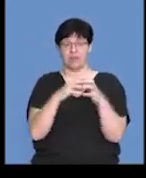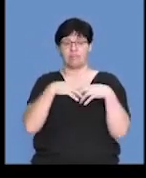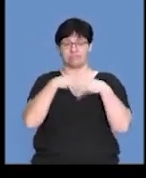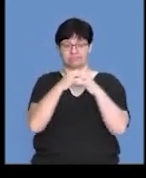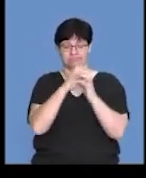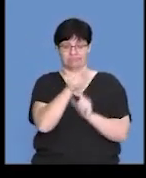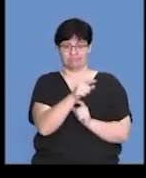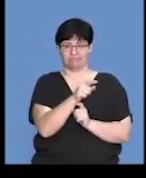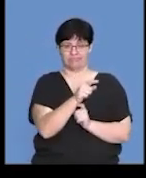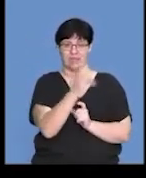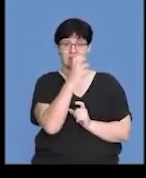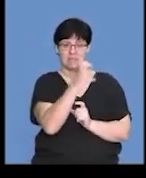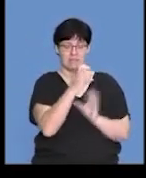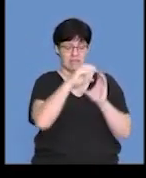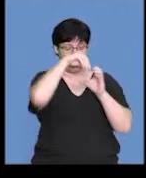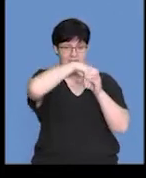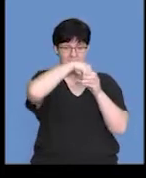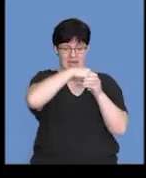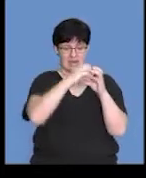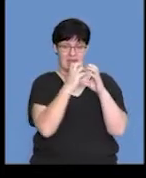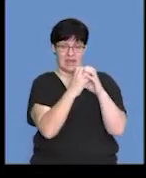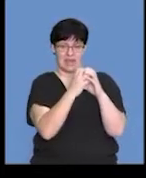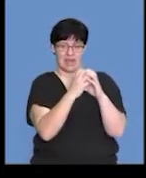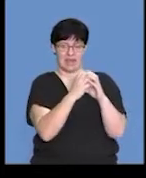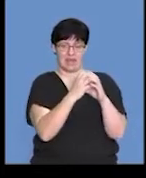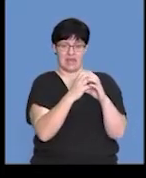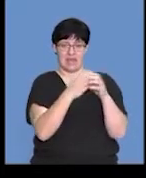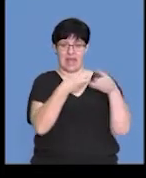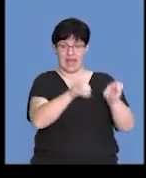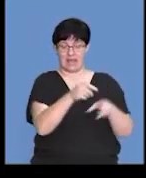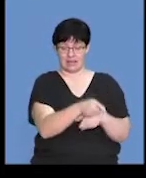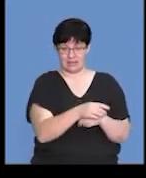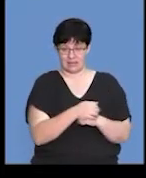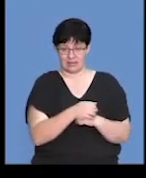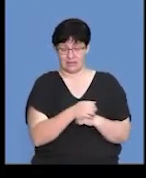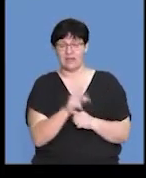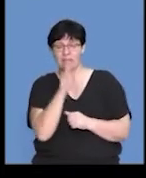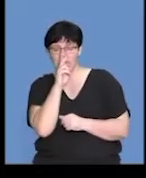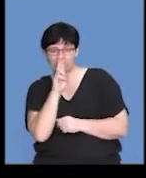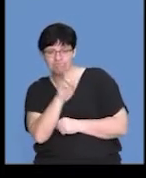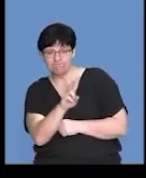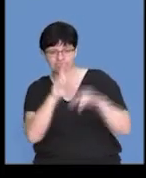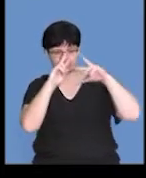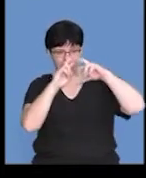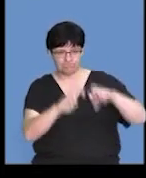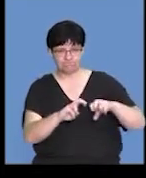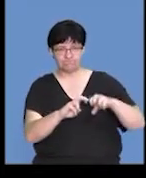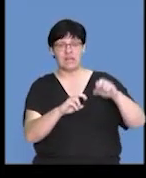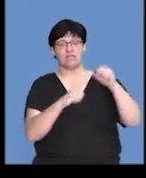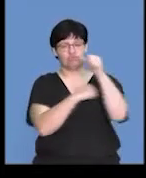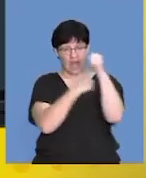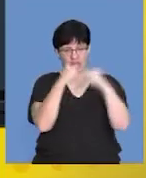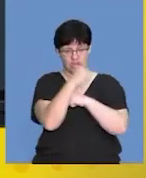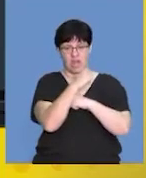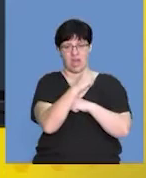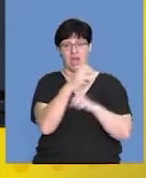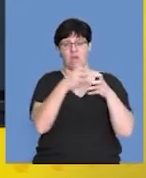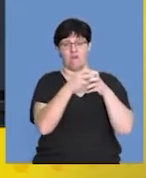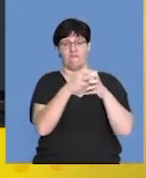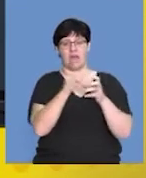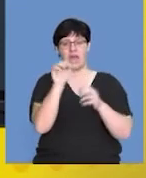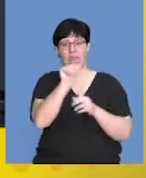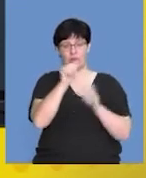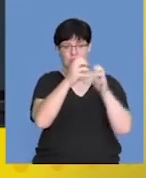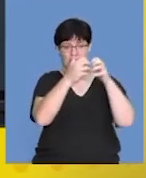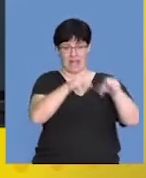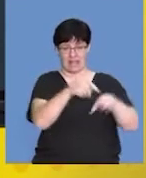present in the amniotic egg. And again, it's important for you to go and study the structure of the amniotic egg. And remember that this